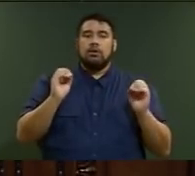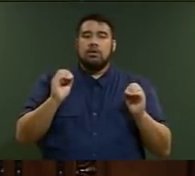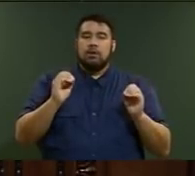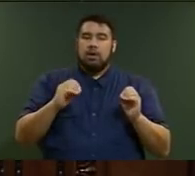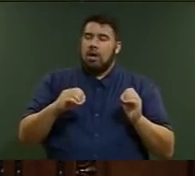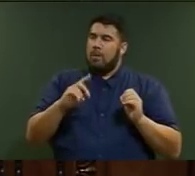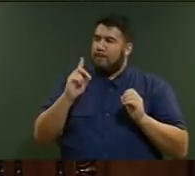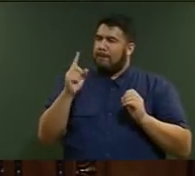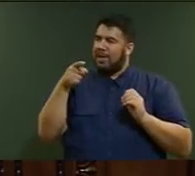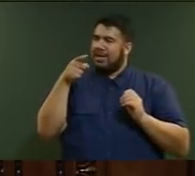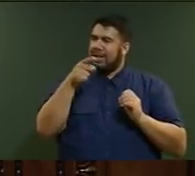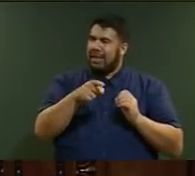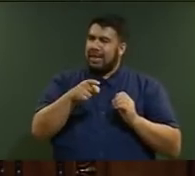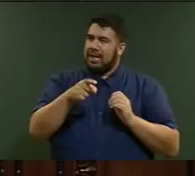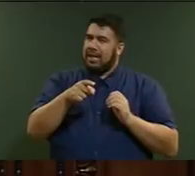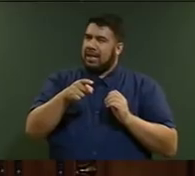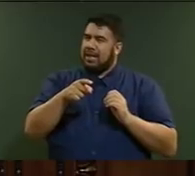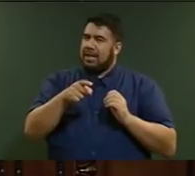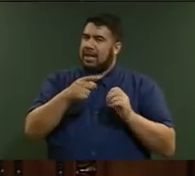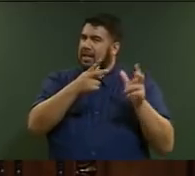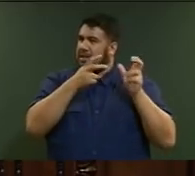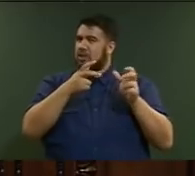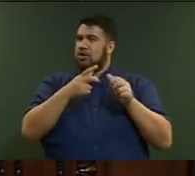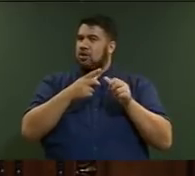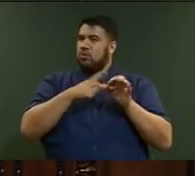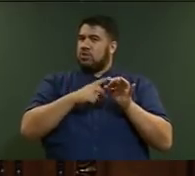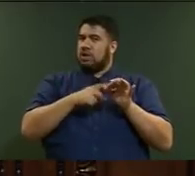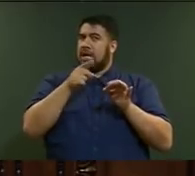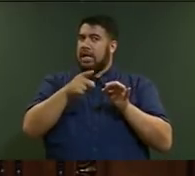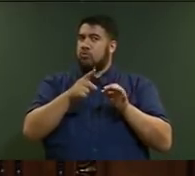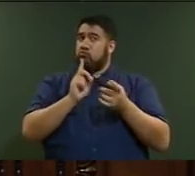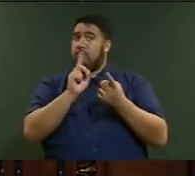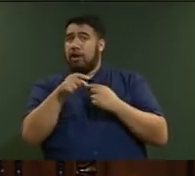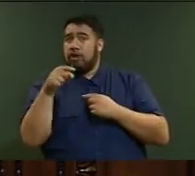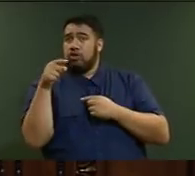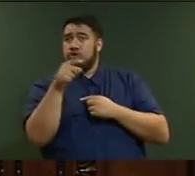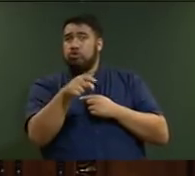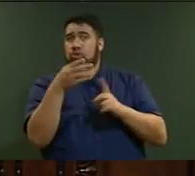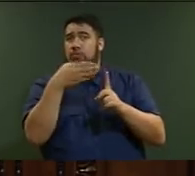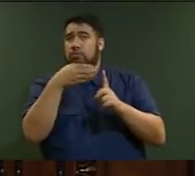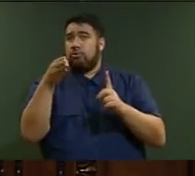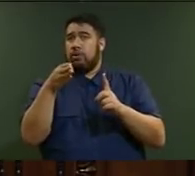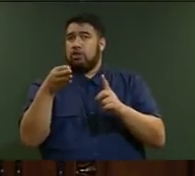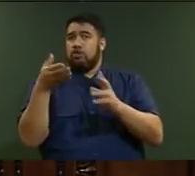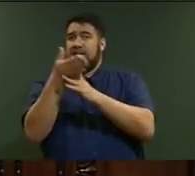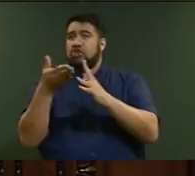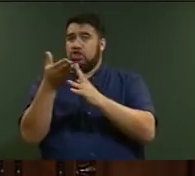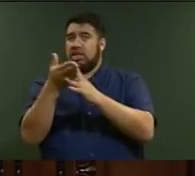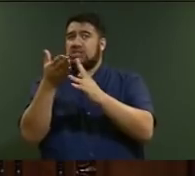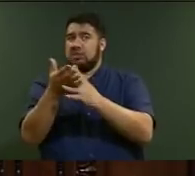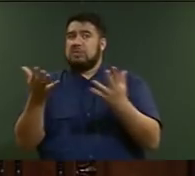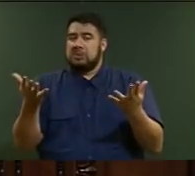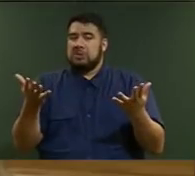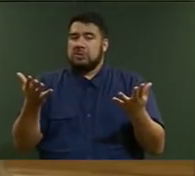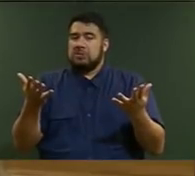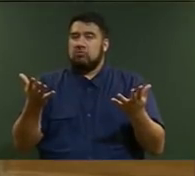the question and almost certainly improperly replied to the irrelevant interjections. Submed.